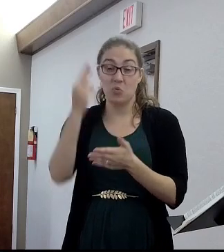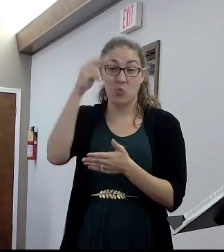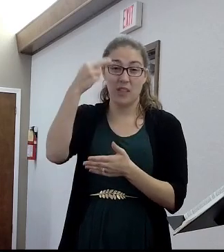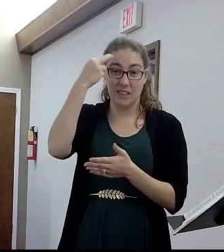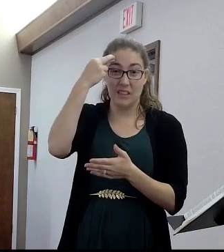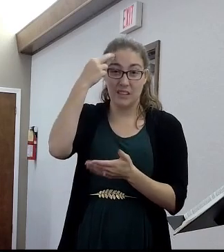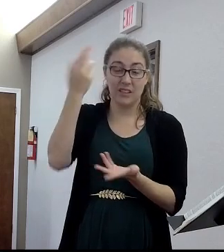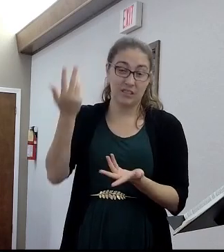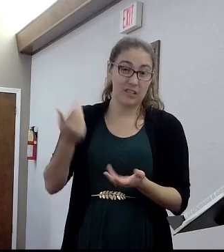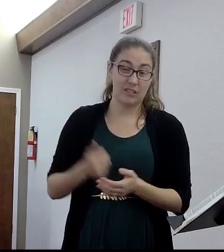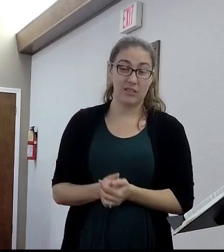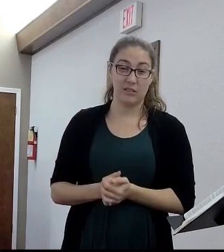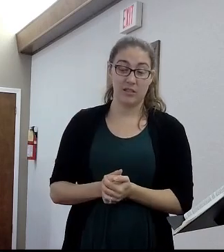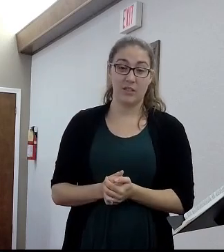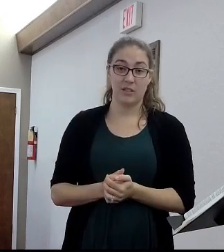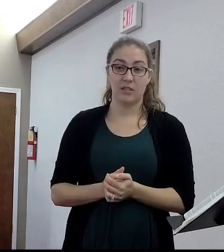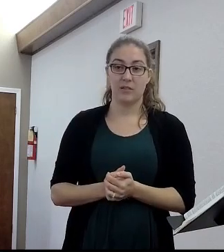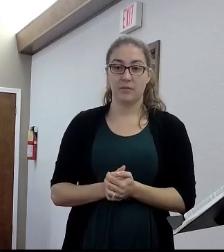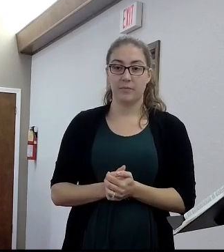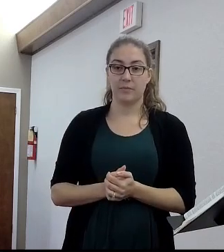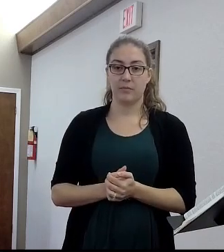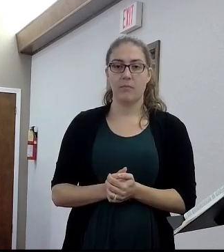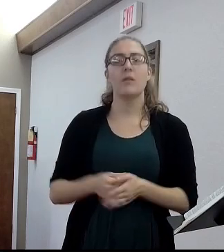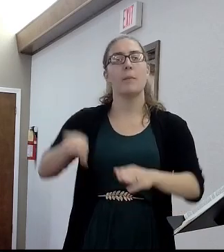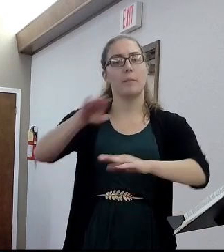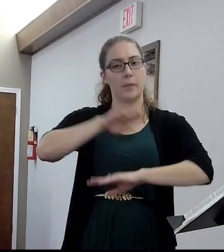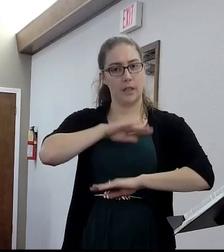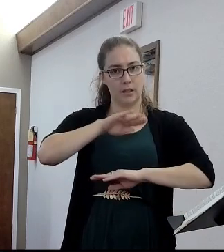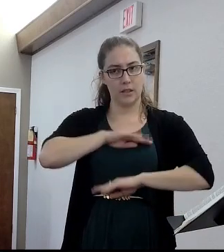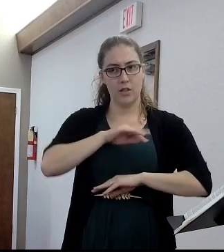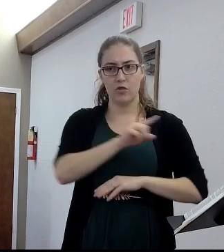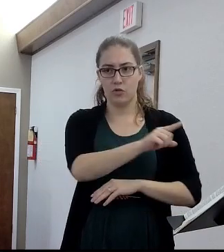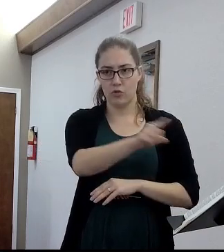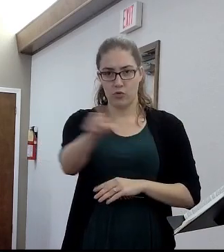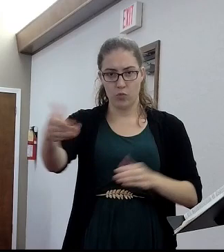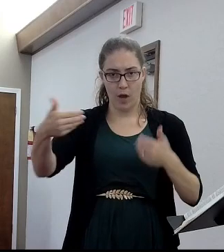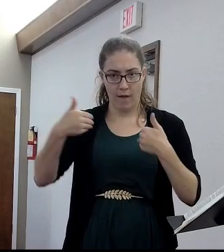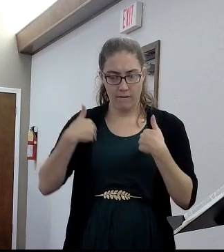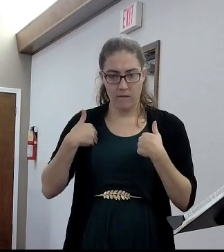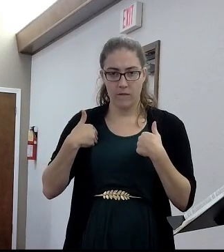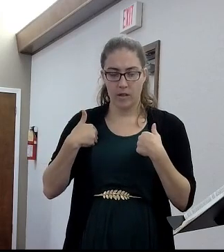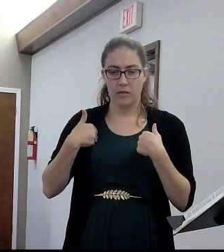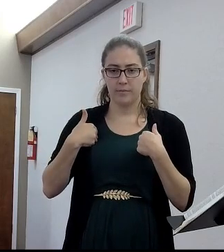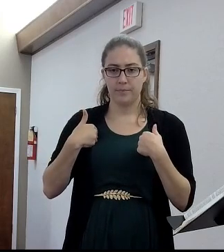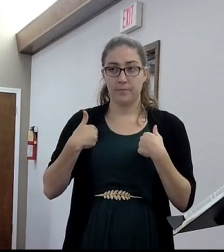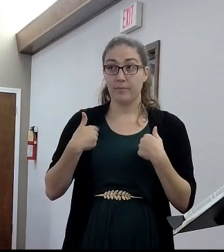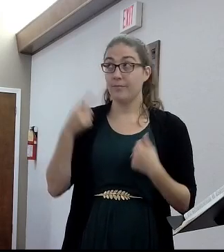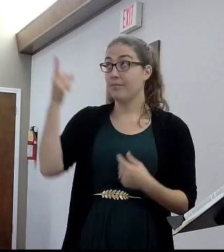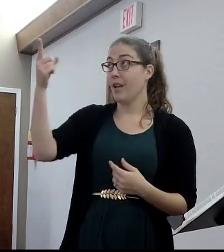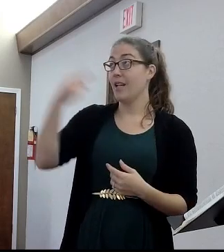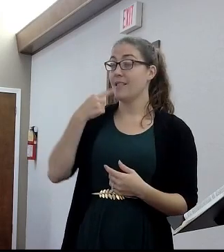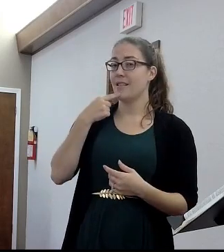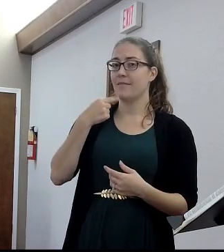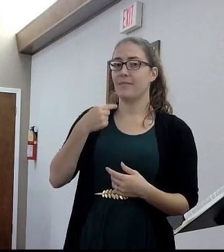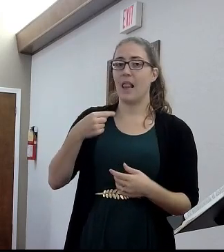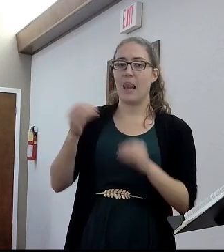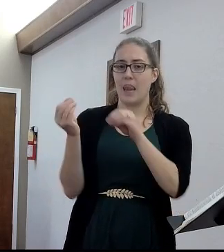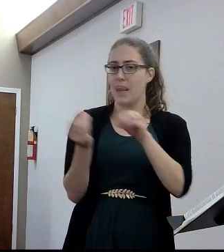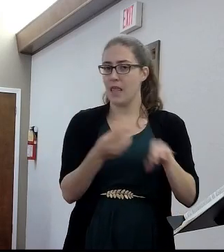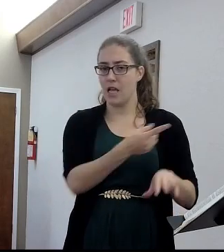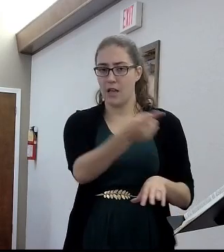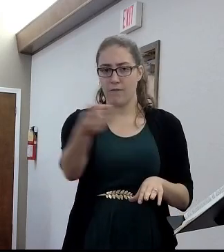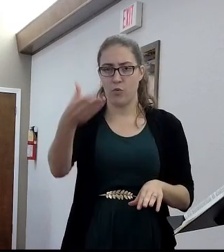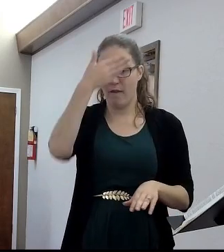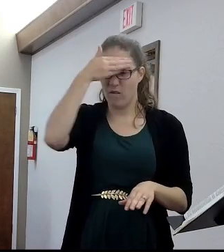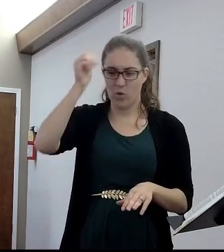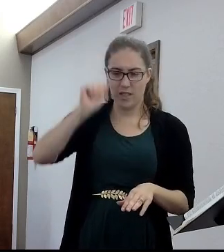sometimes we want more for altruistic reasons. And be content with such things as you have. For he hath said, I will never leave thee nor forsake thee. For